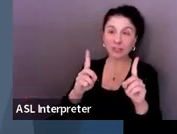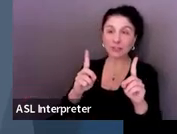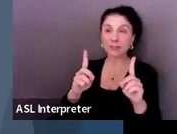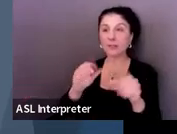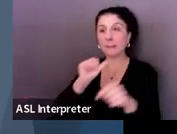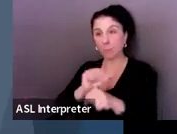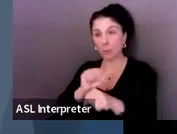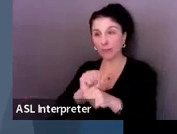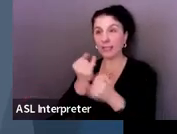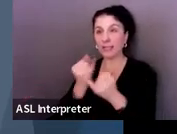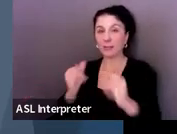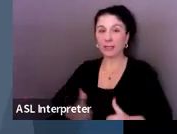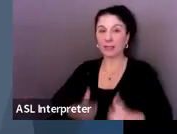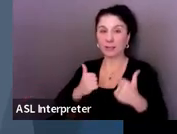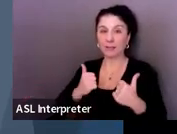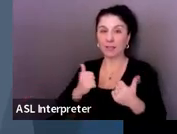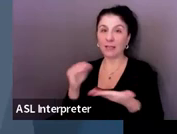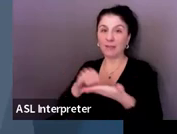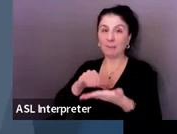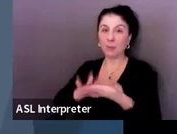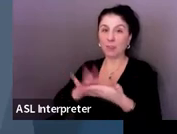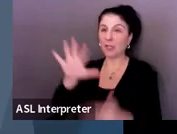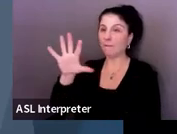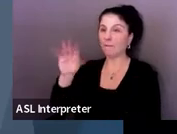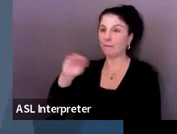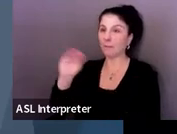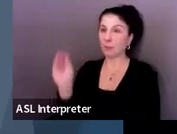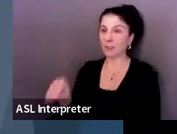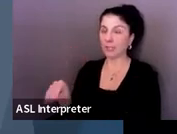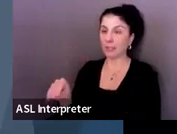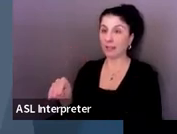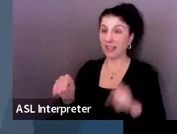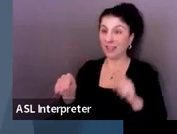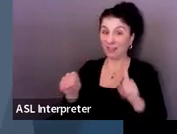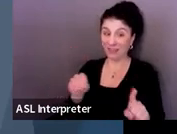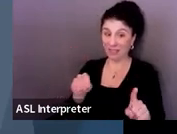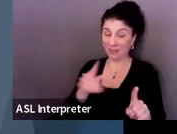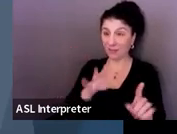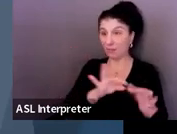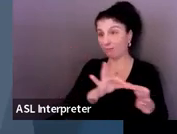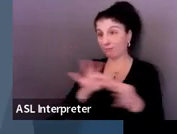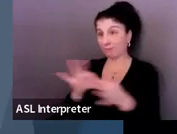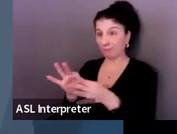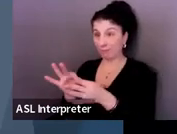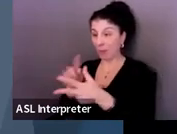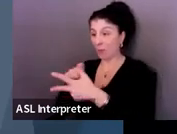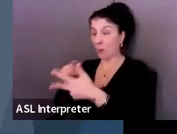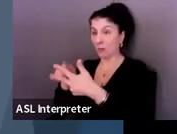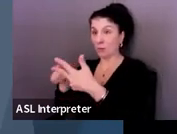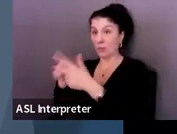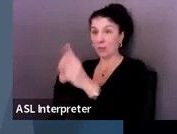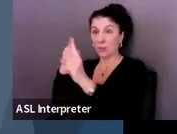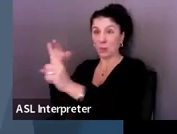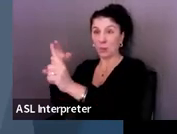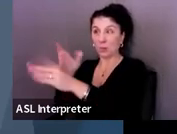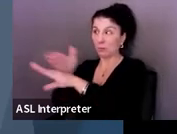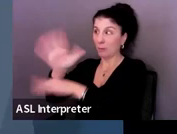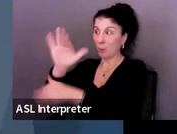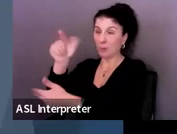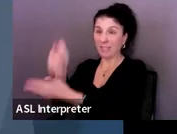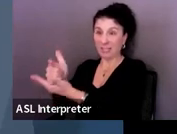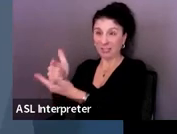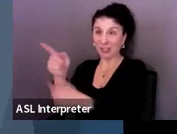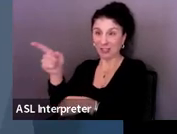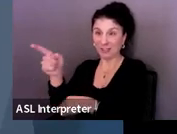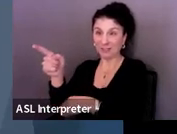with 50%. Because this goal aligns with his education, training, employment, and independent living goals from